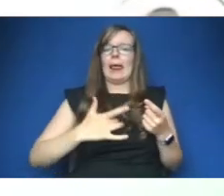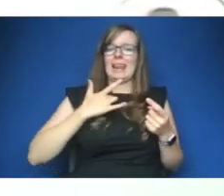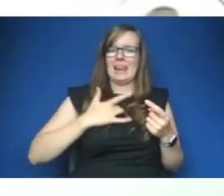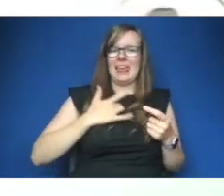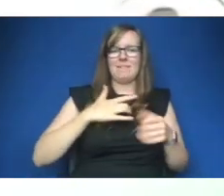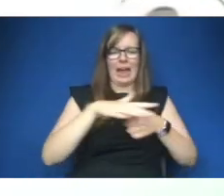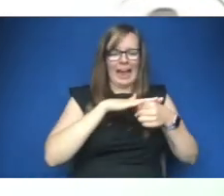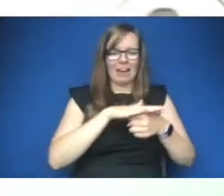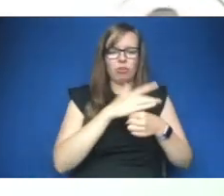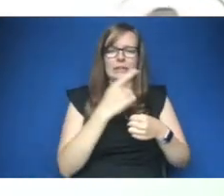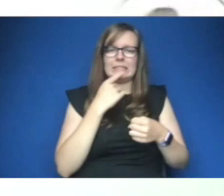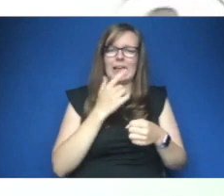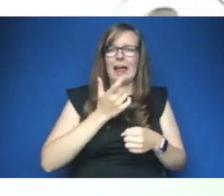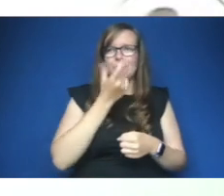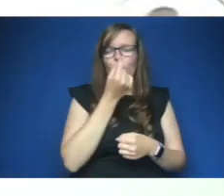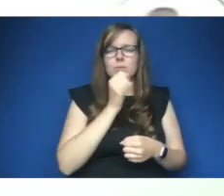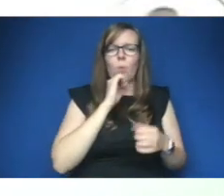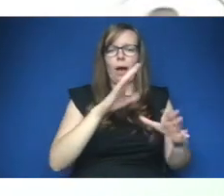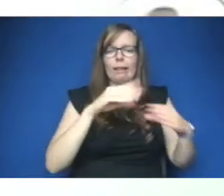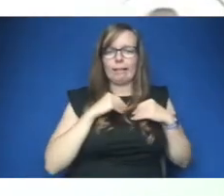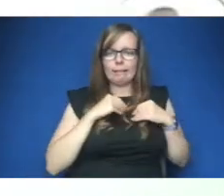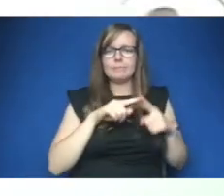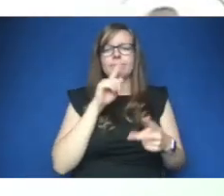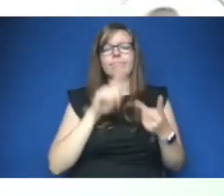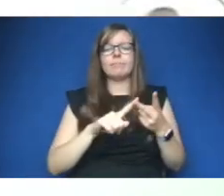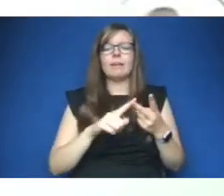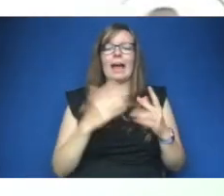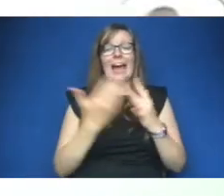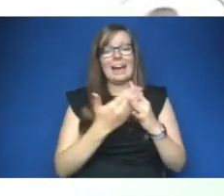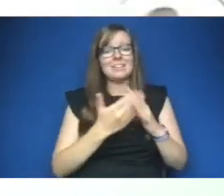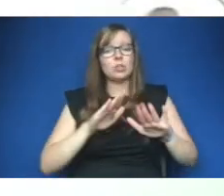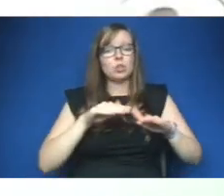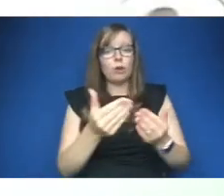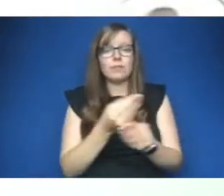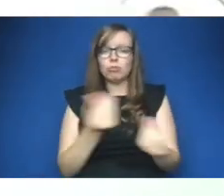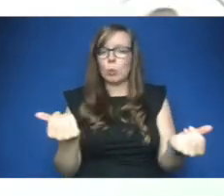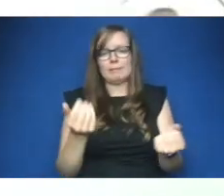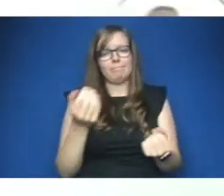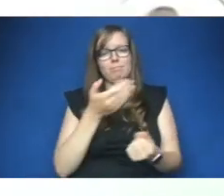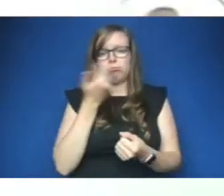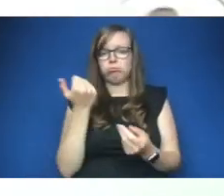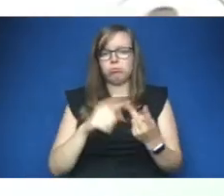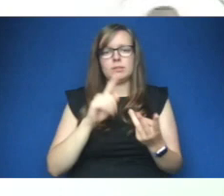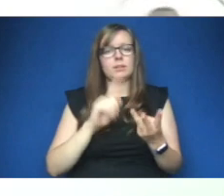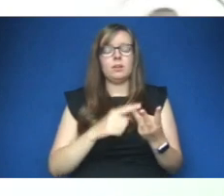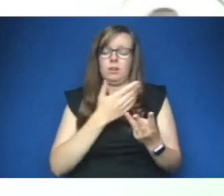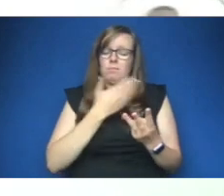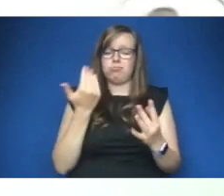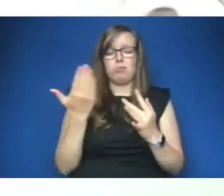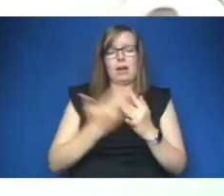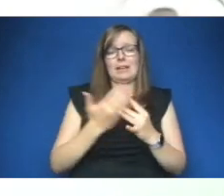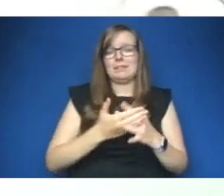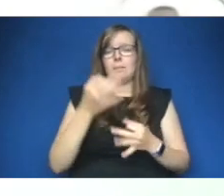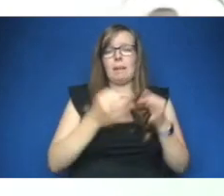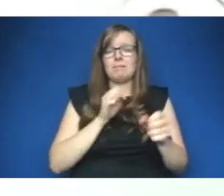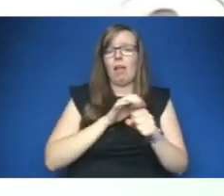lack of access to services and resources have inadequate or no access to political political influence and